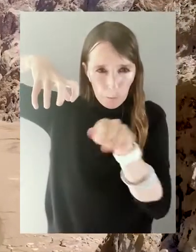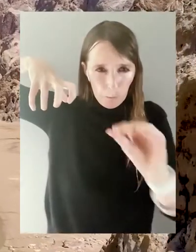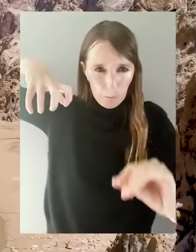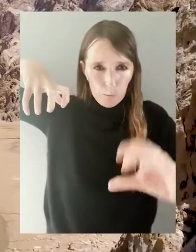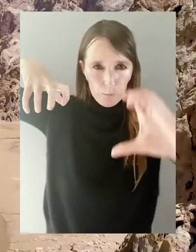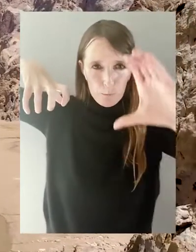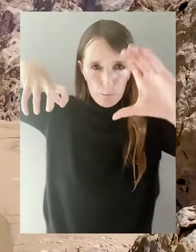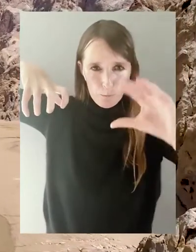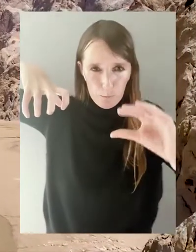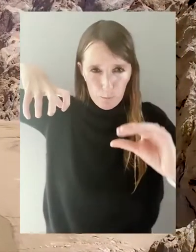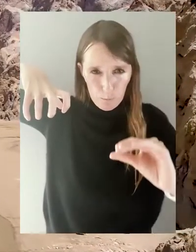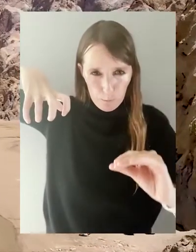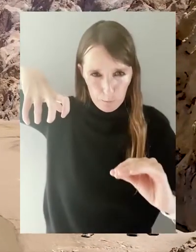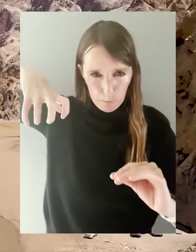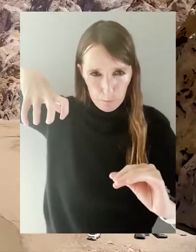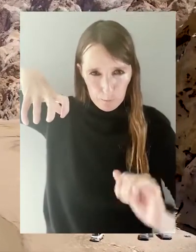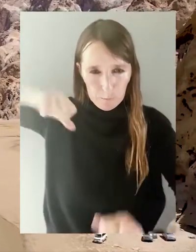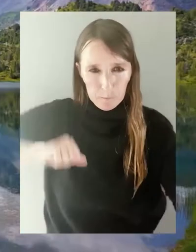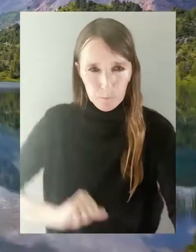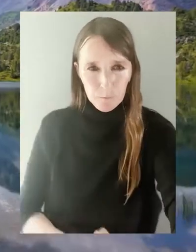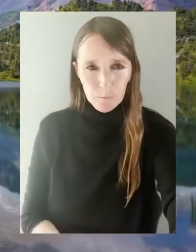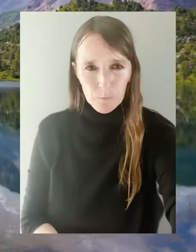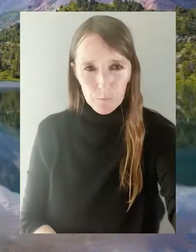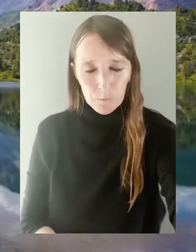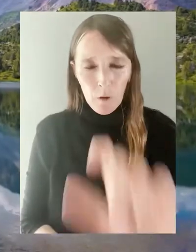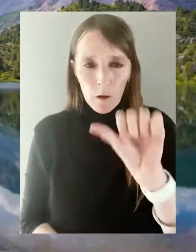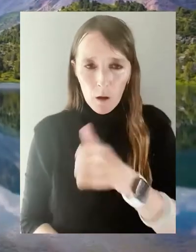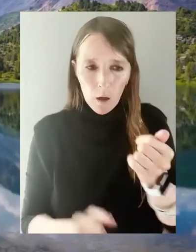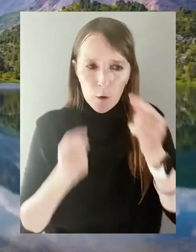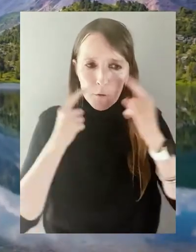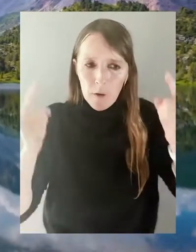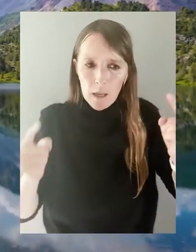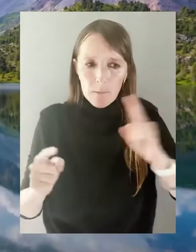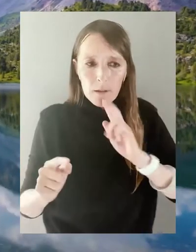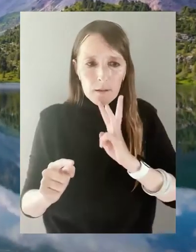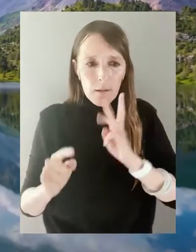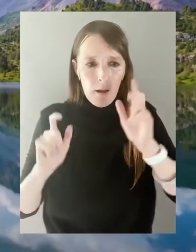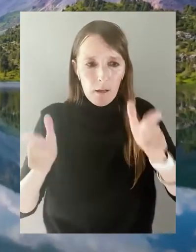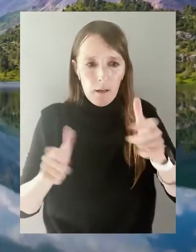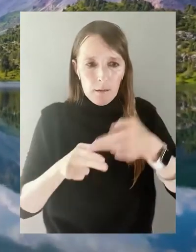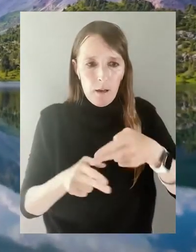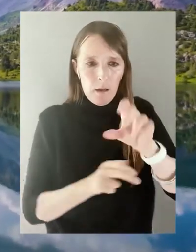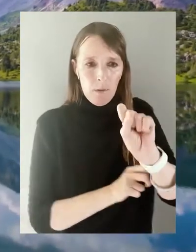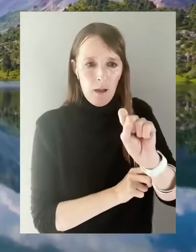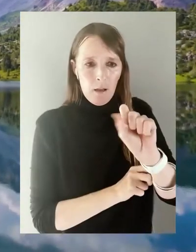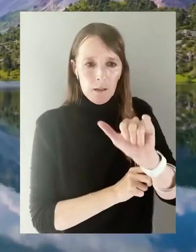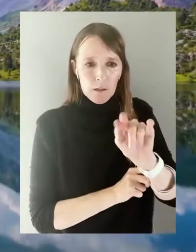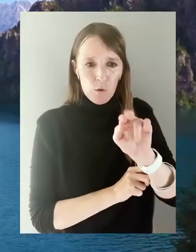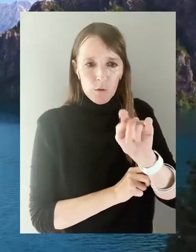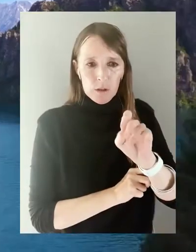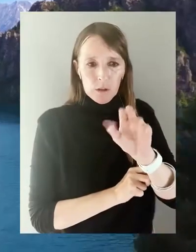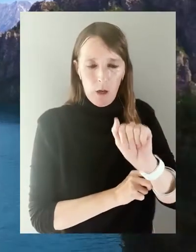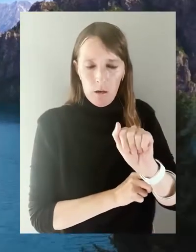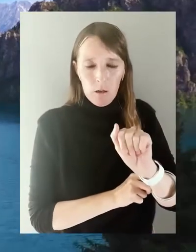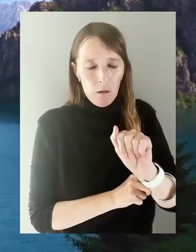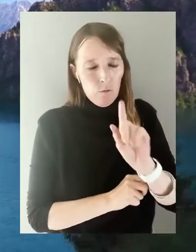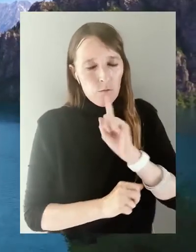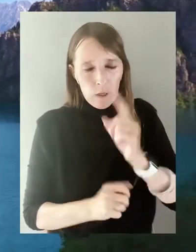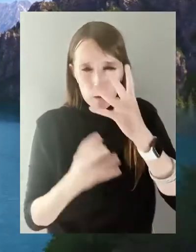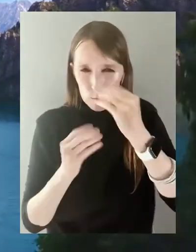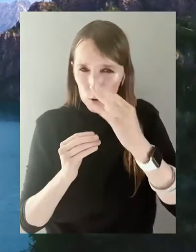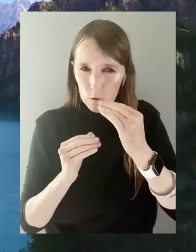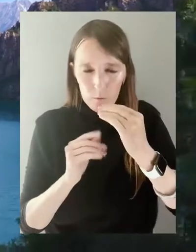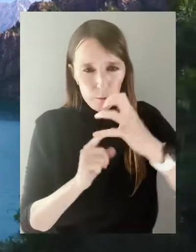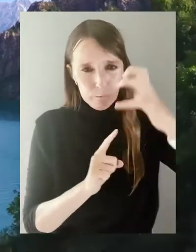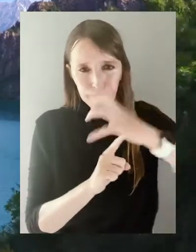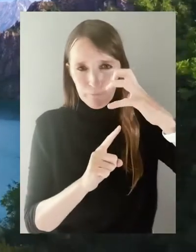by the river connected to glaciers. Another remarkable lake in Kyrgyzstan is known as Sarichilek, located in